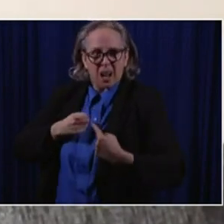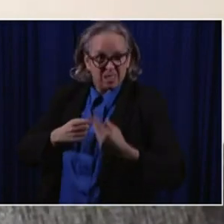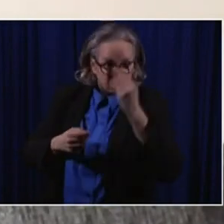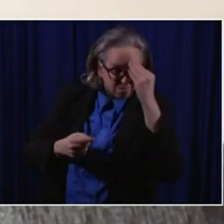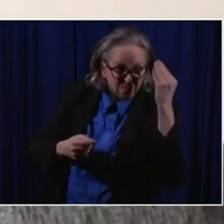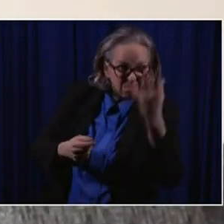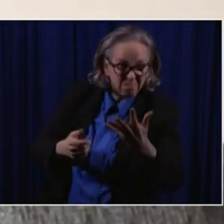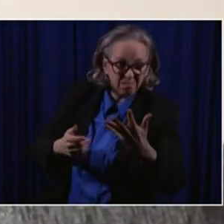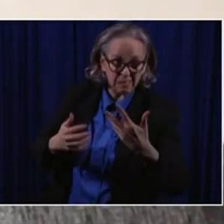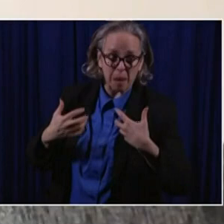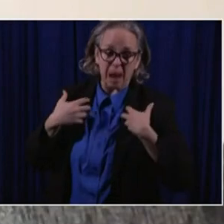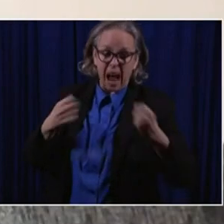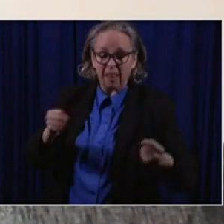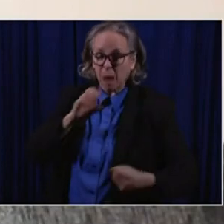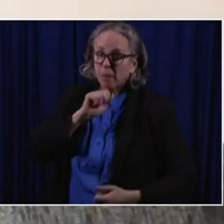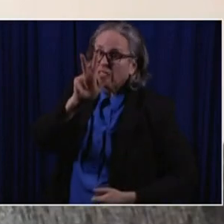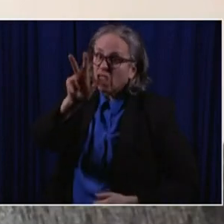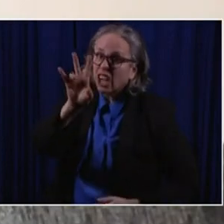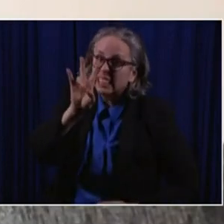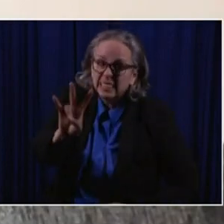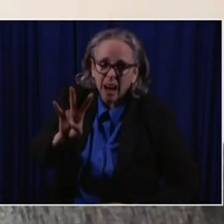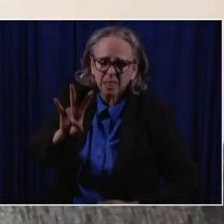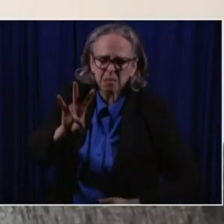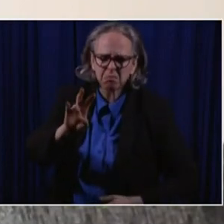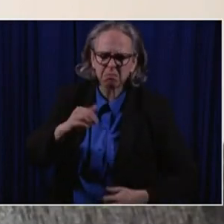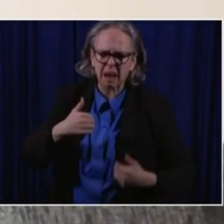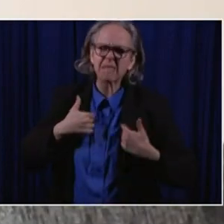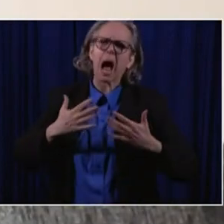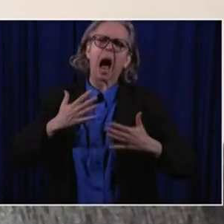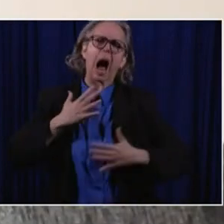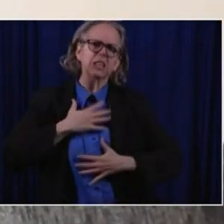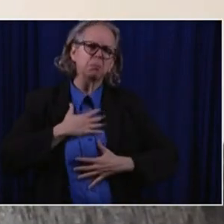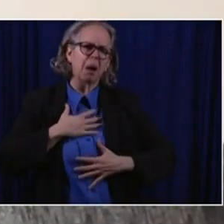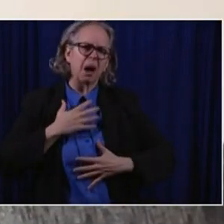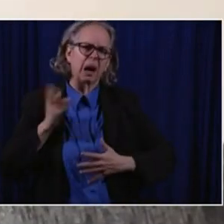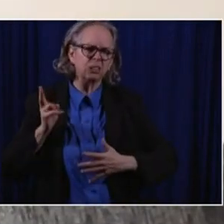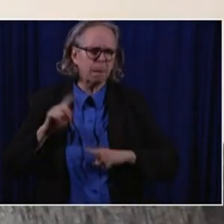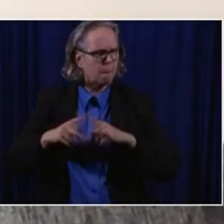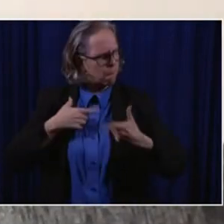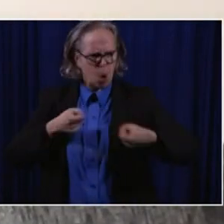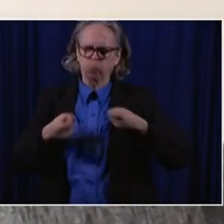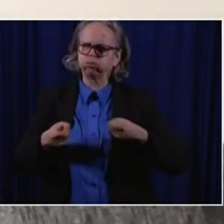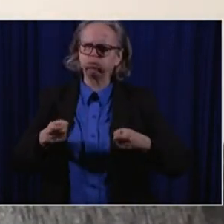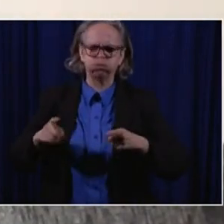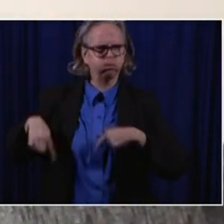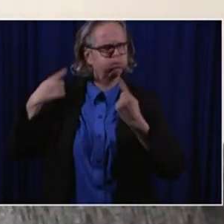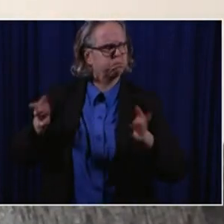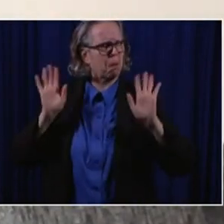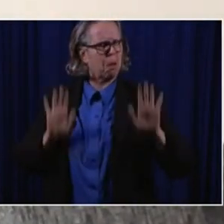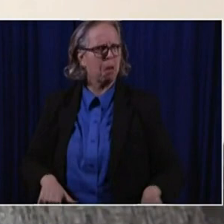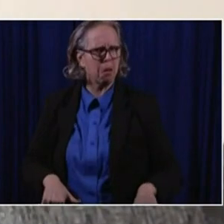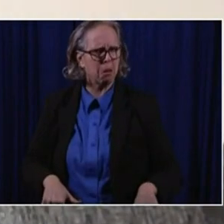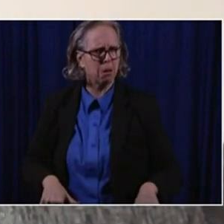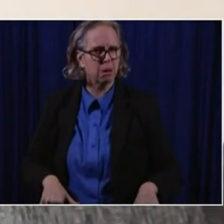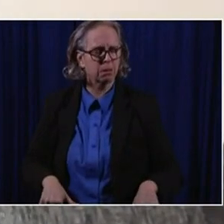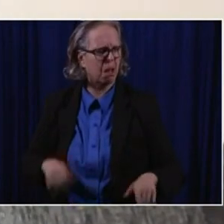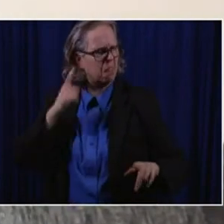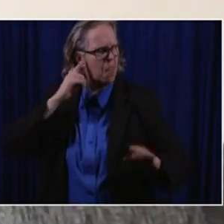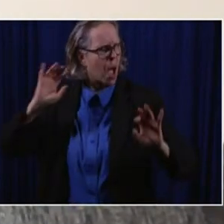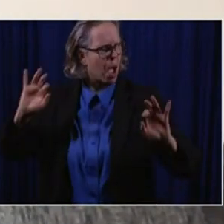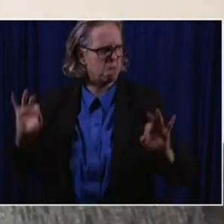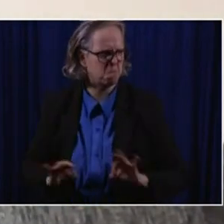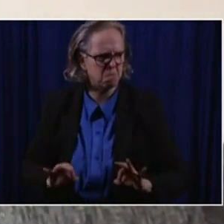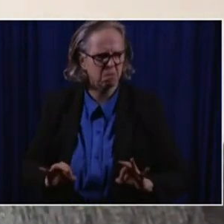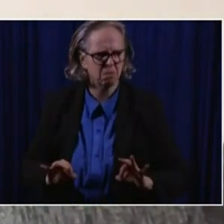underlying asthma, but that's all. My asthma is under control. So I really didn't think anything, you know, of if I got